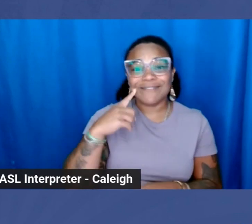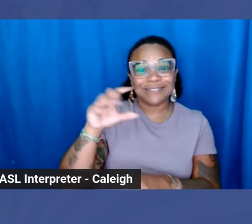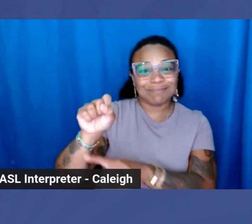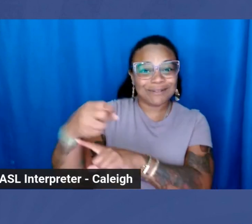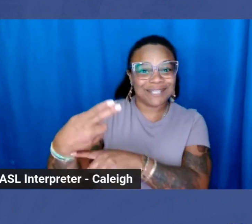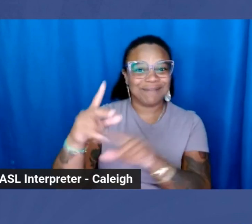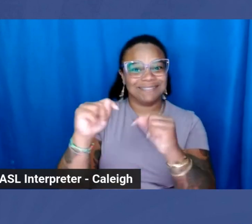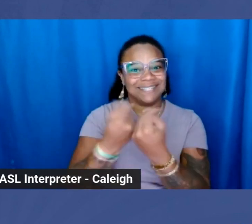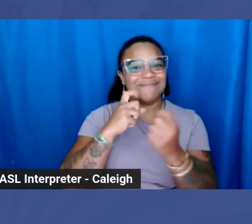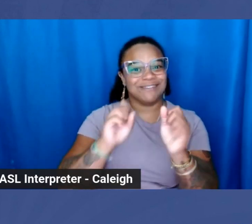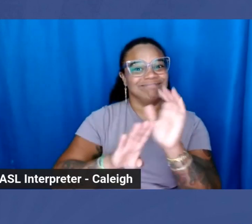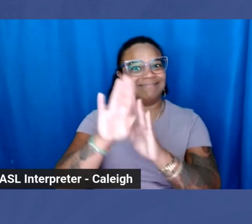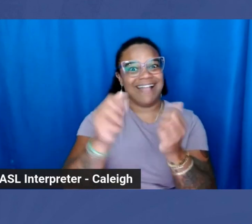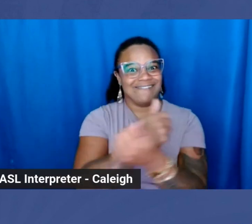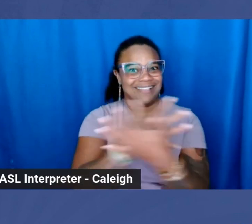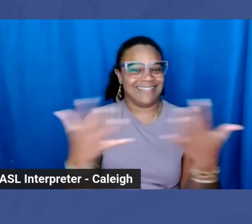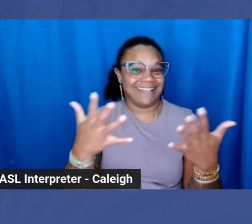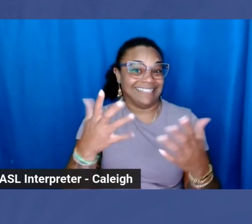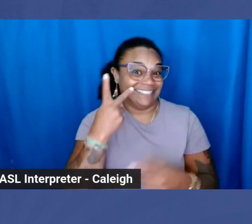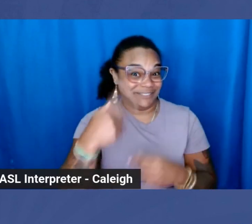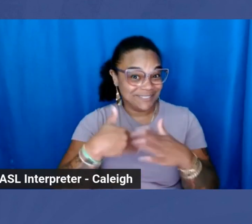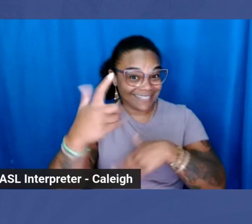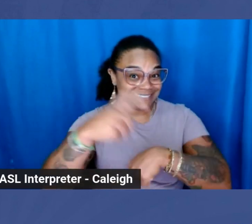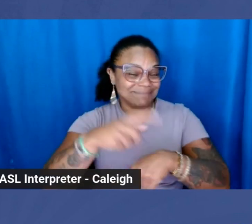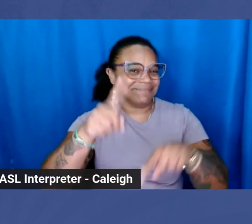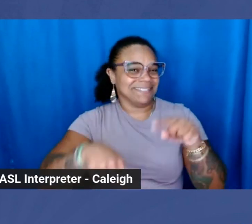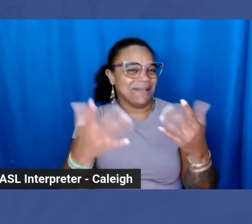you next time. I can't wait to see what's in store for us.